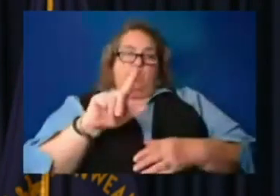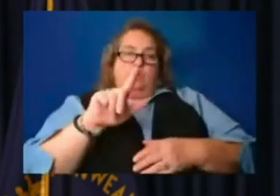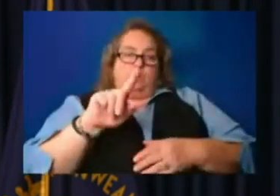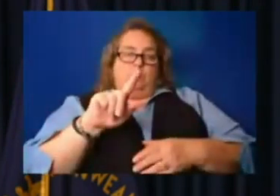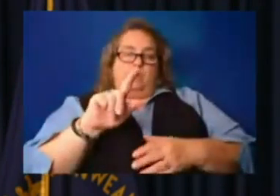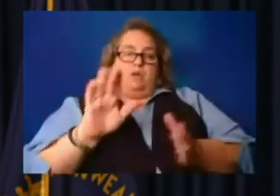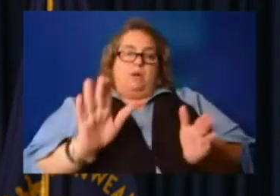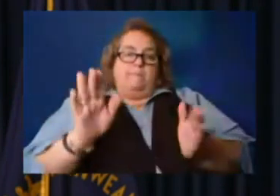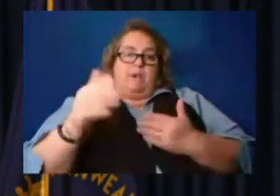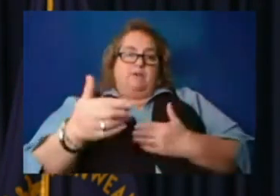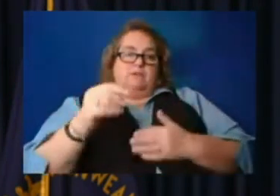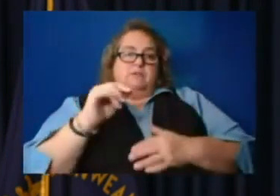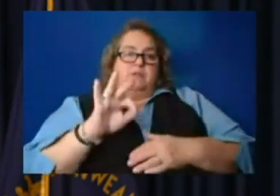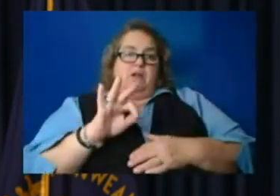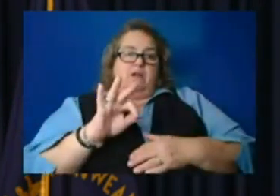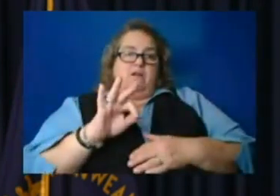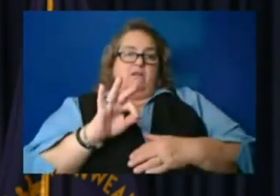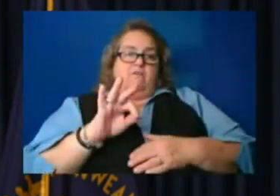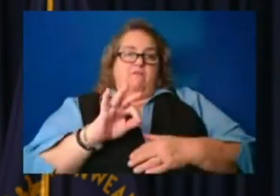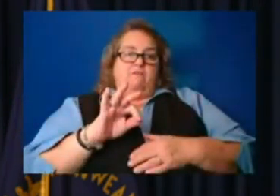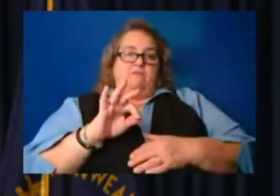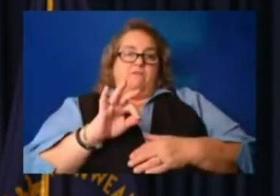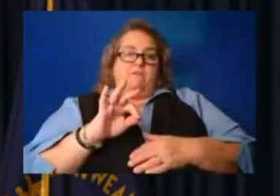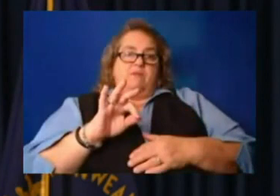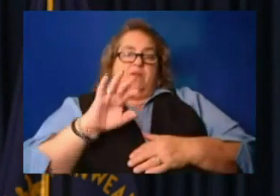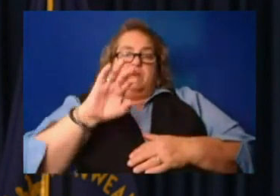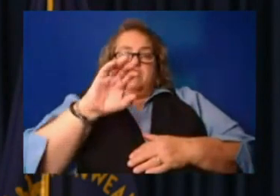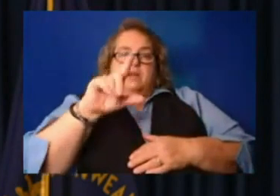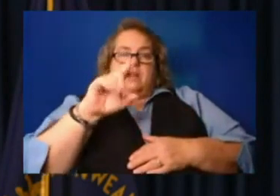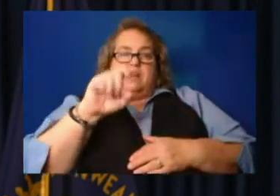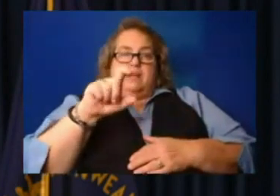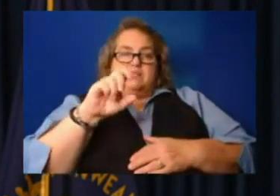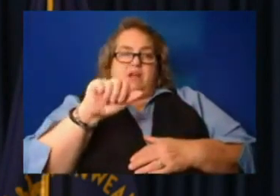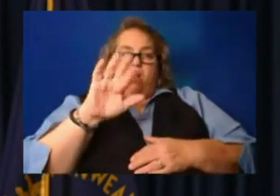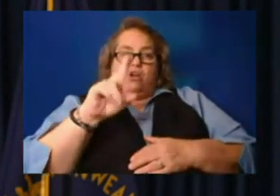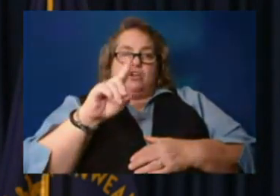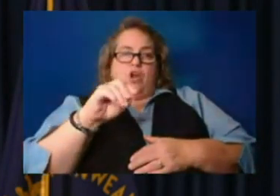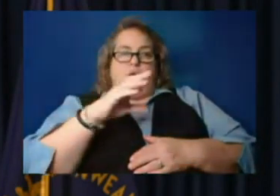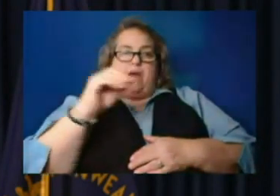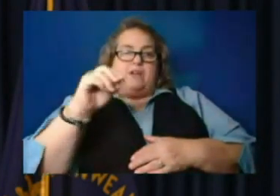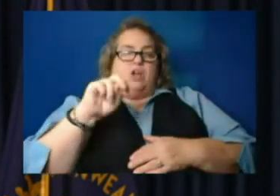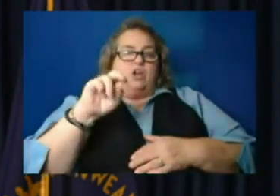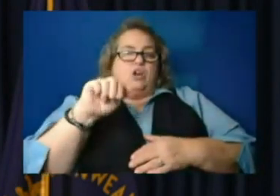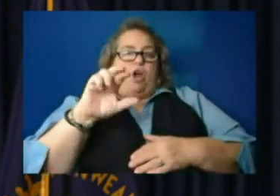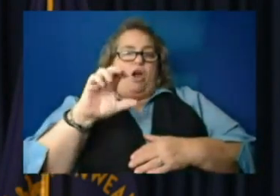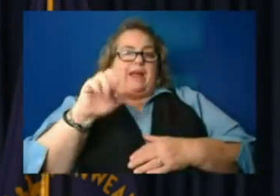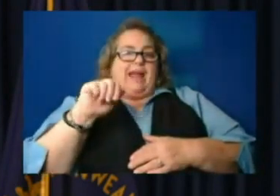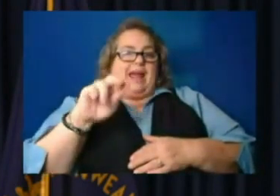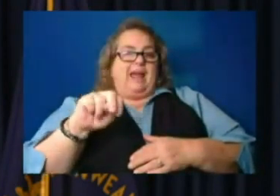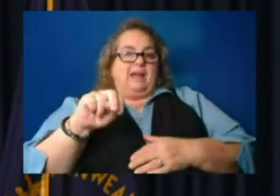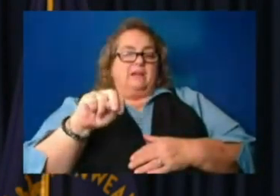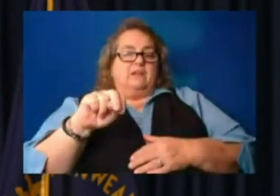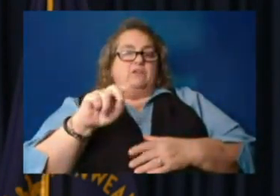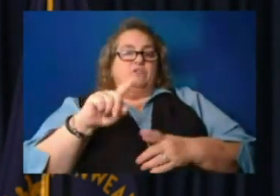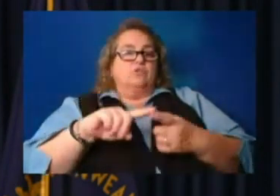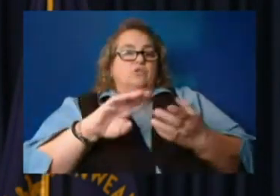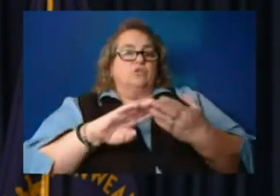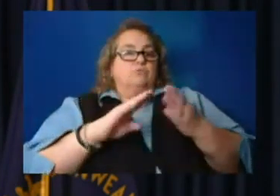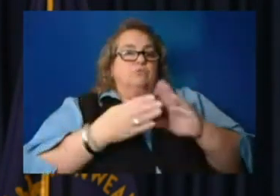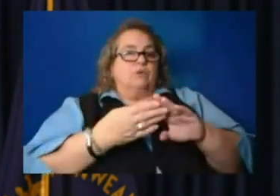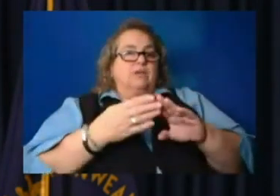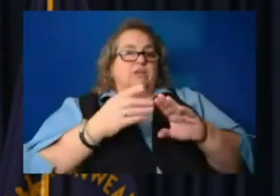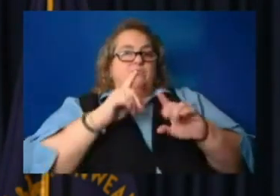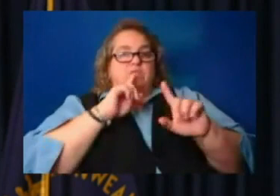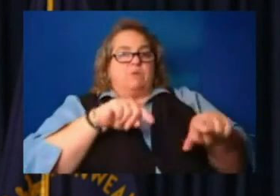Cluxaldo and 100 units of Narcan to Community Mental Health Center quick response teams and 50 to the Floyd